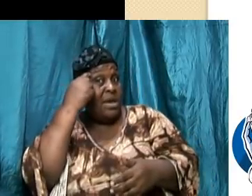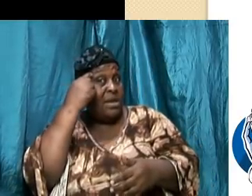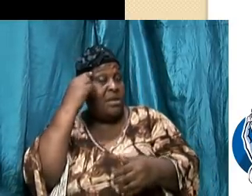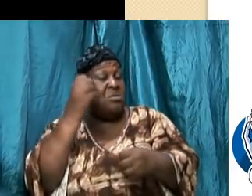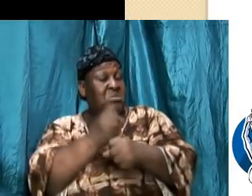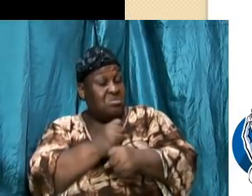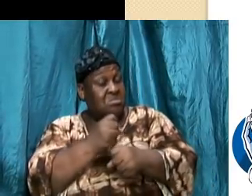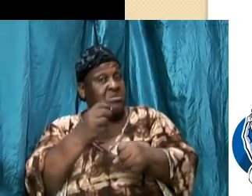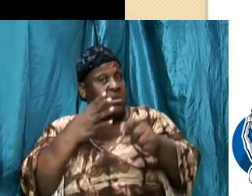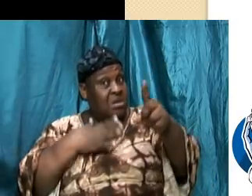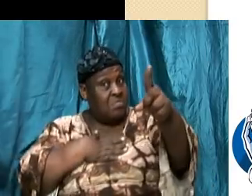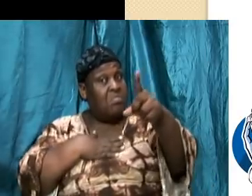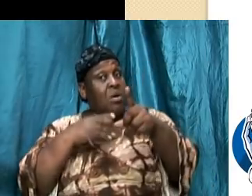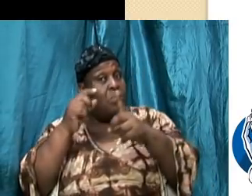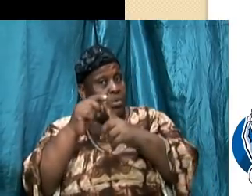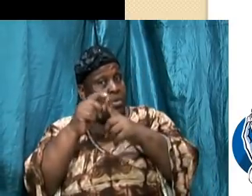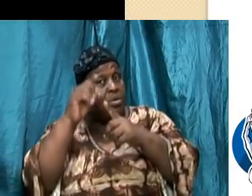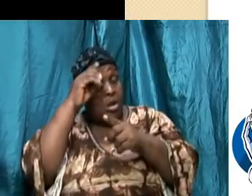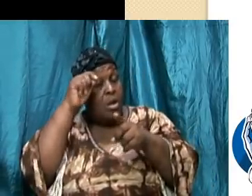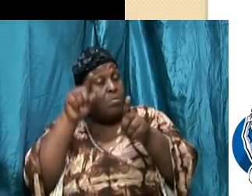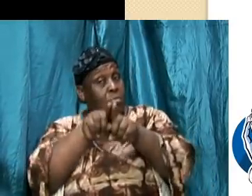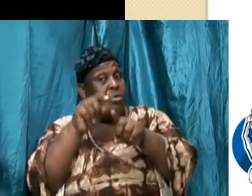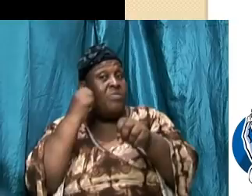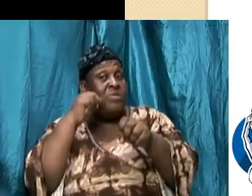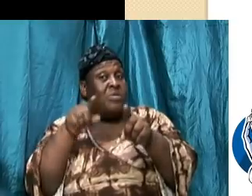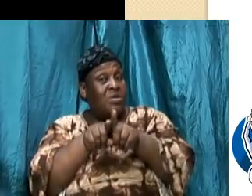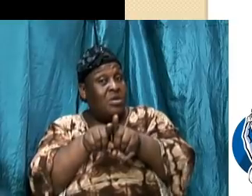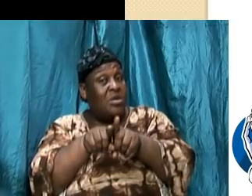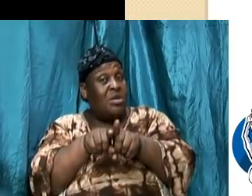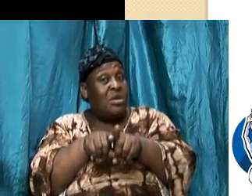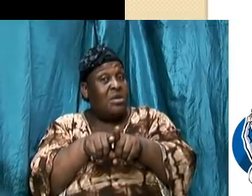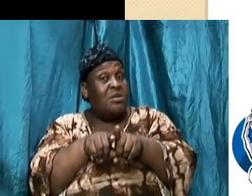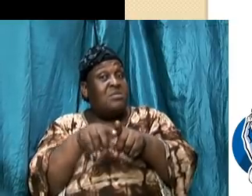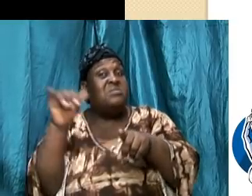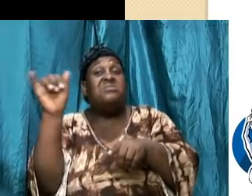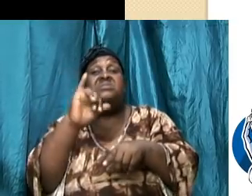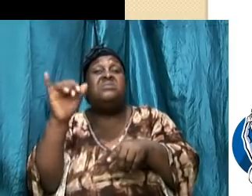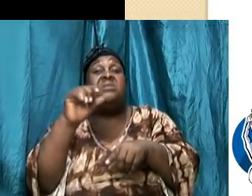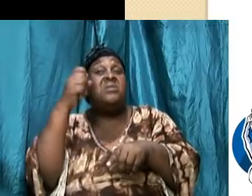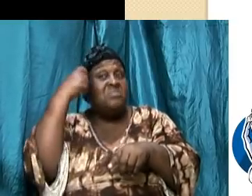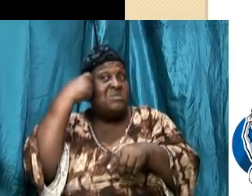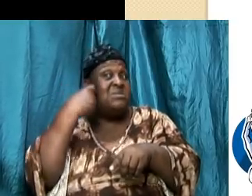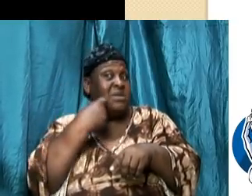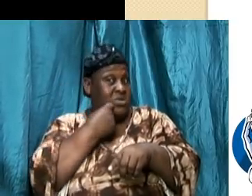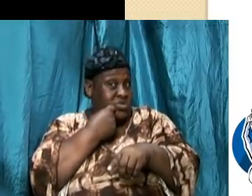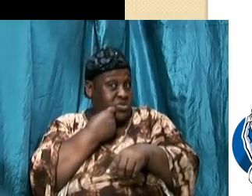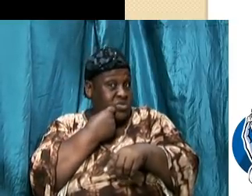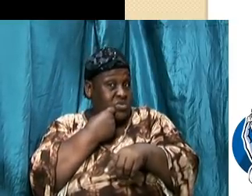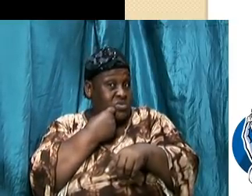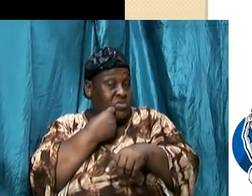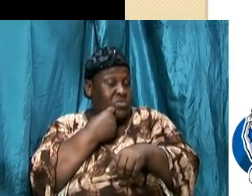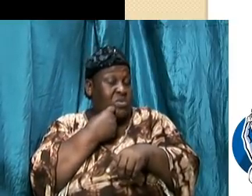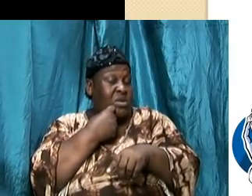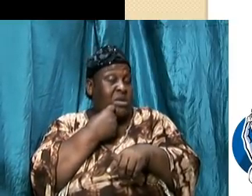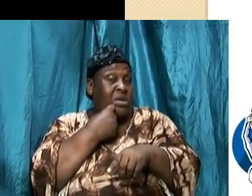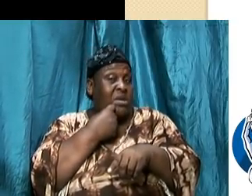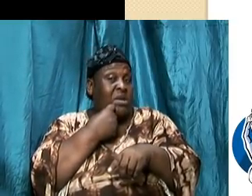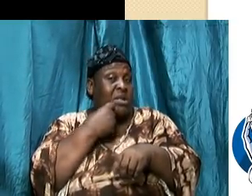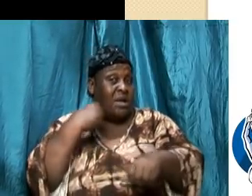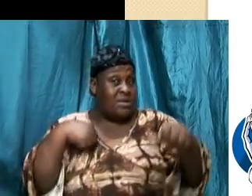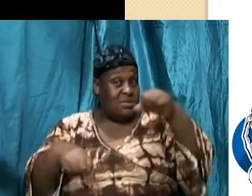my word the same sexual perversions that we used to do out in the world